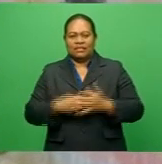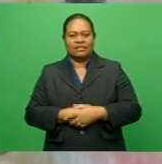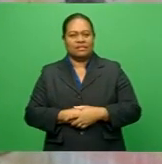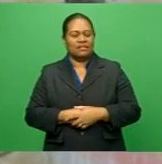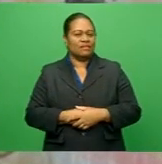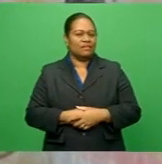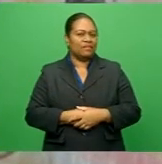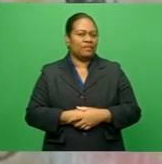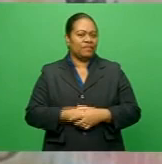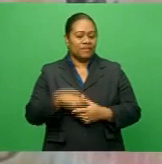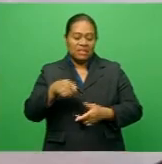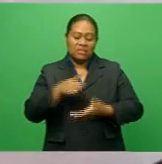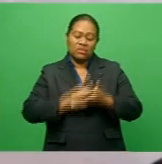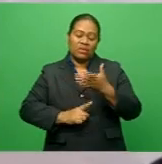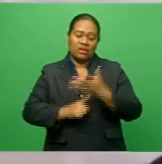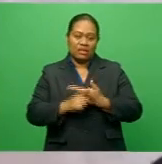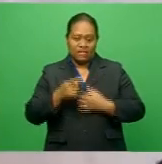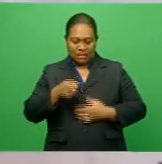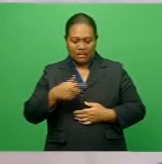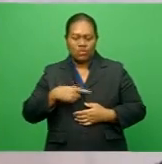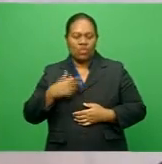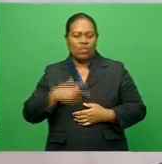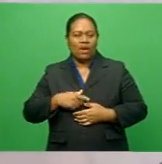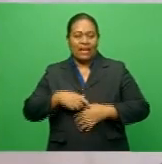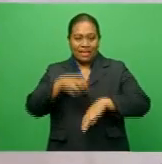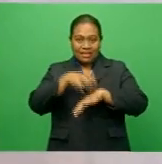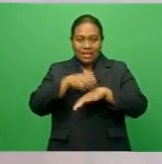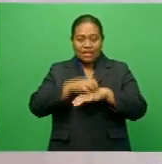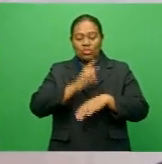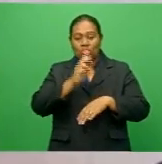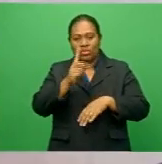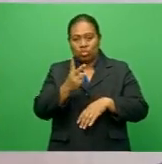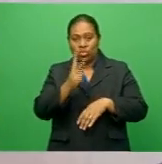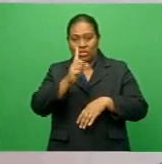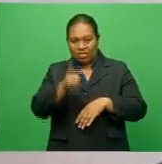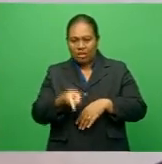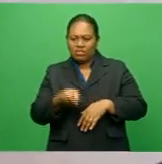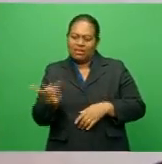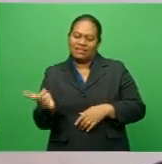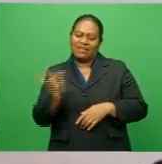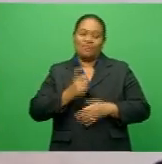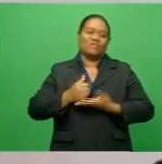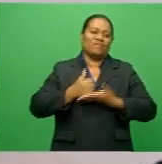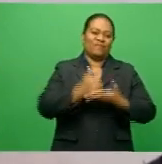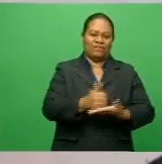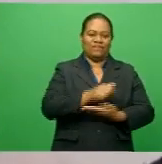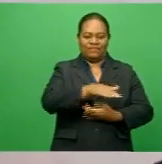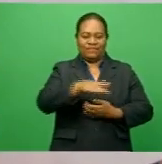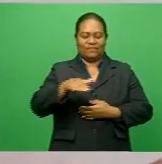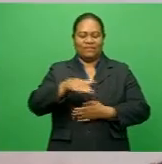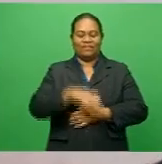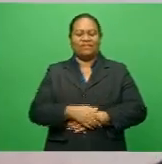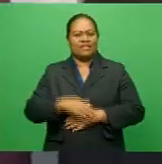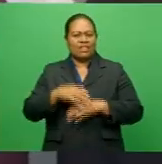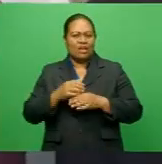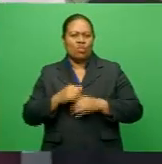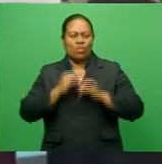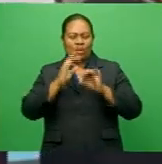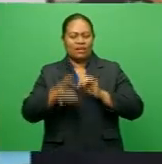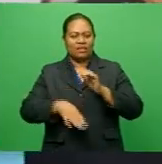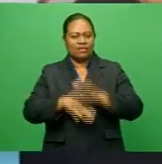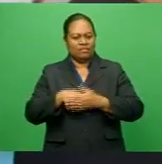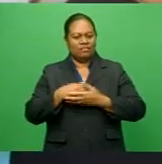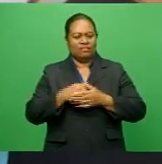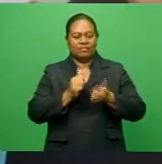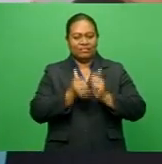And this is one of the reasons why Cakes 2000 has become involved and to support this wonderful sport. This